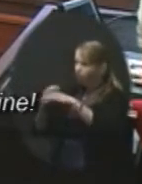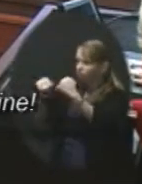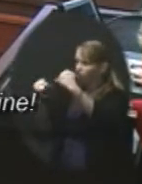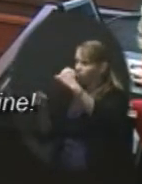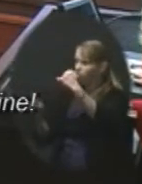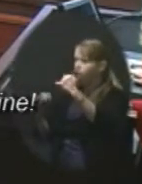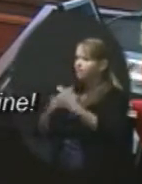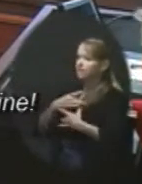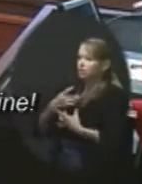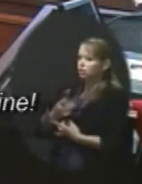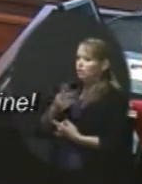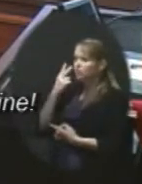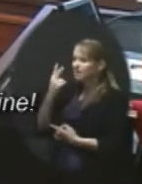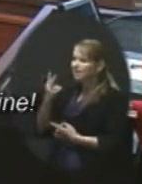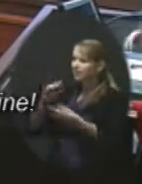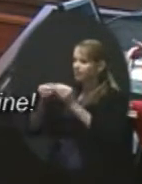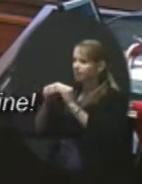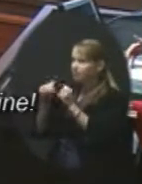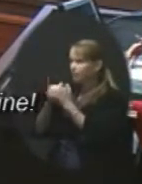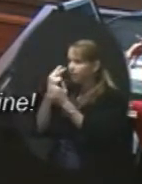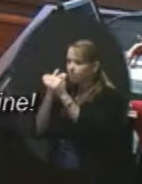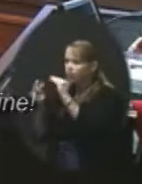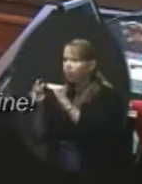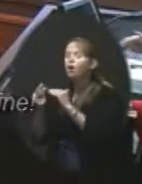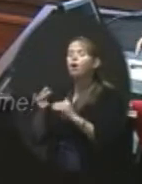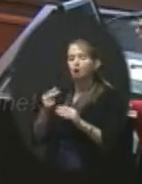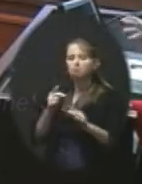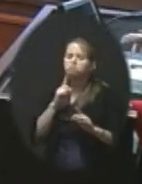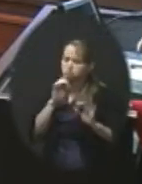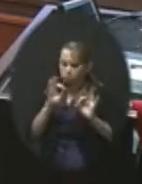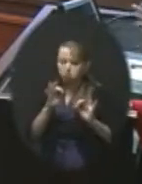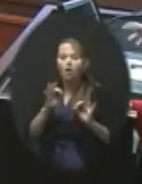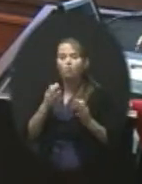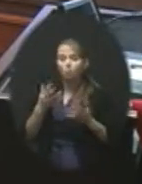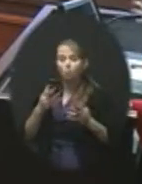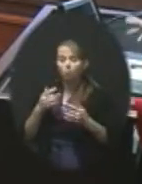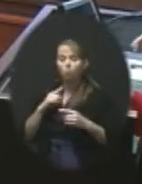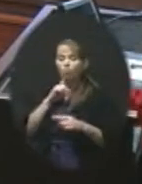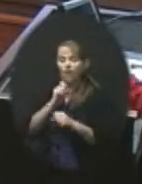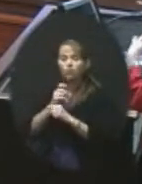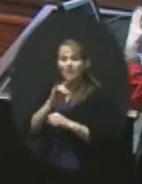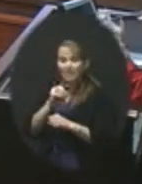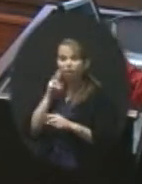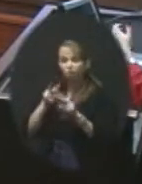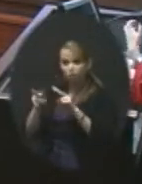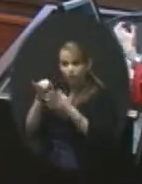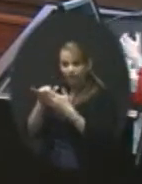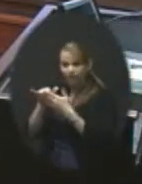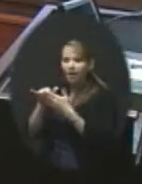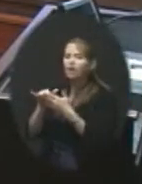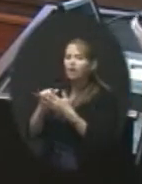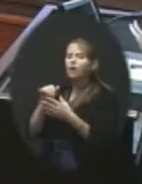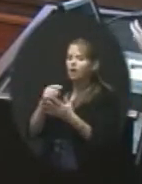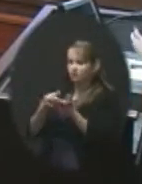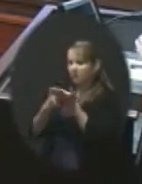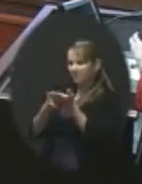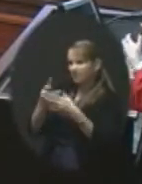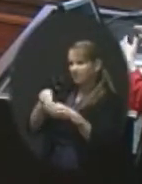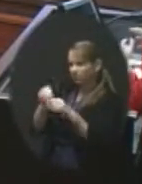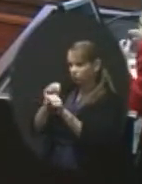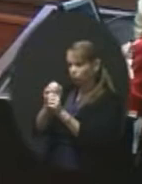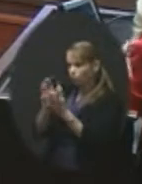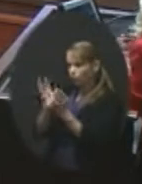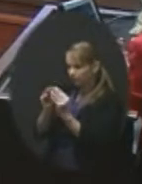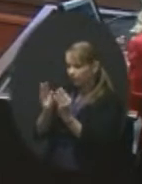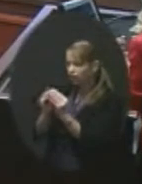how they project out. Great. And I'd be happy to get you. We actually looked at it work in the work session. So some of the community asked just that. Right. And we talked a lot,